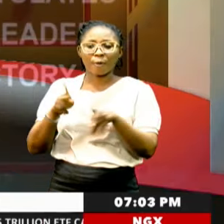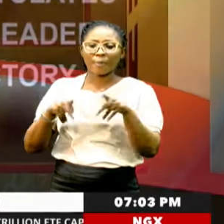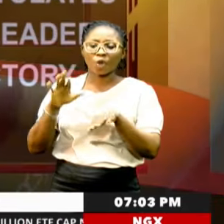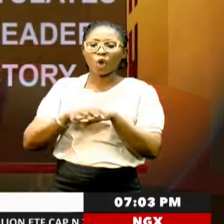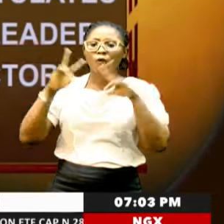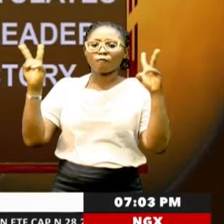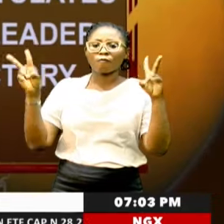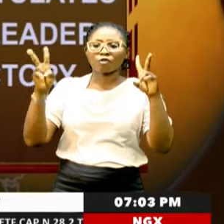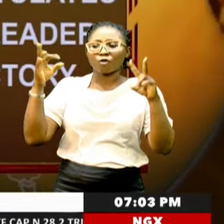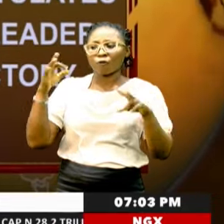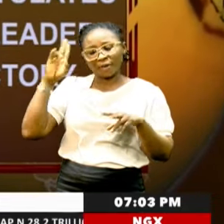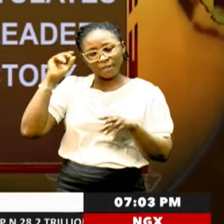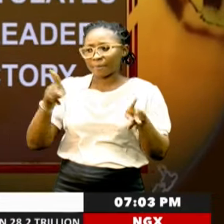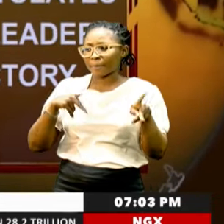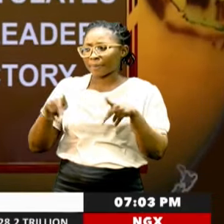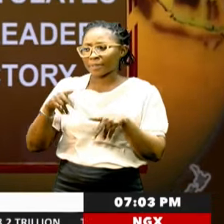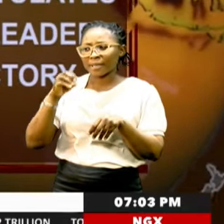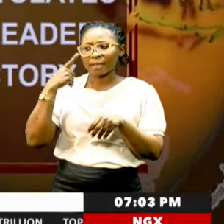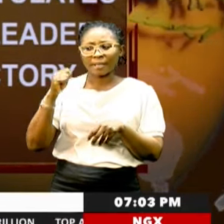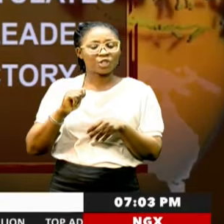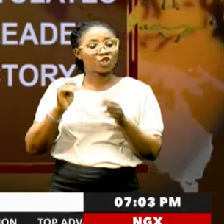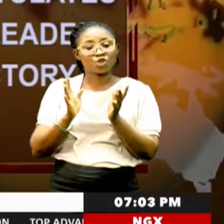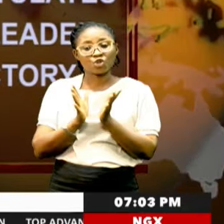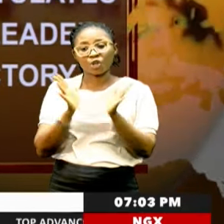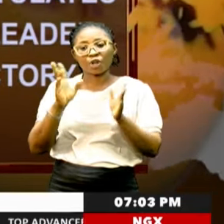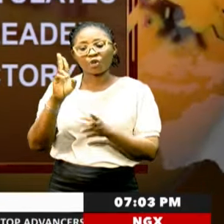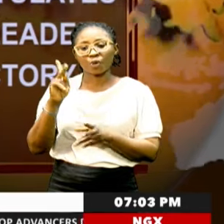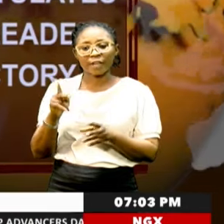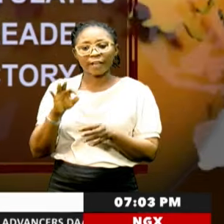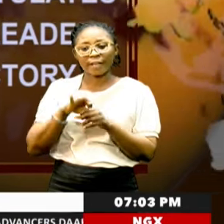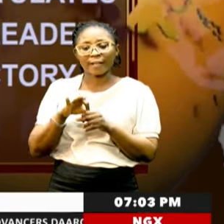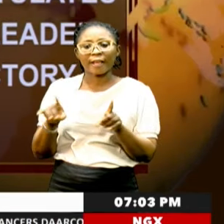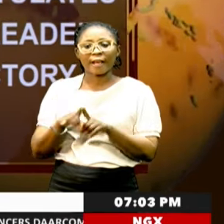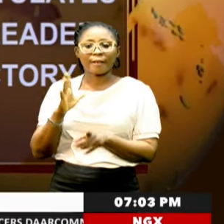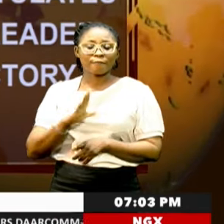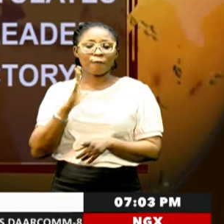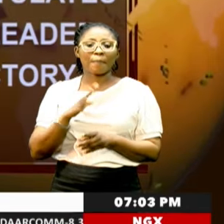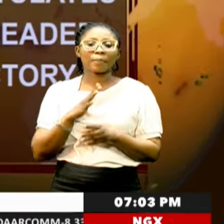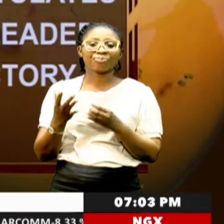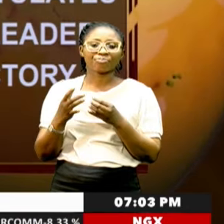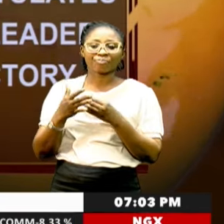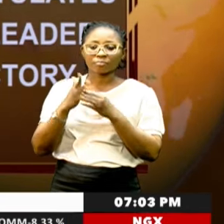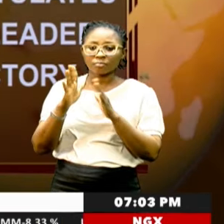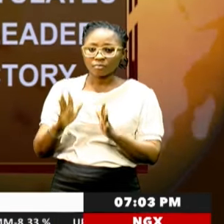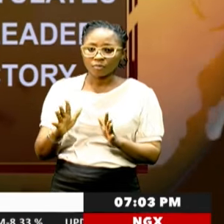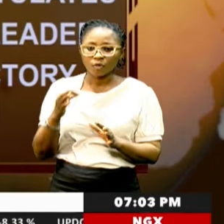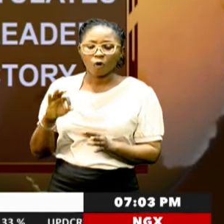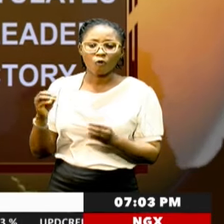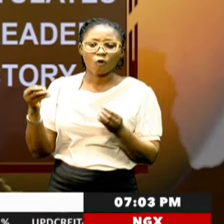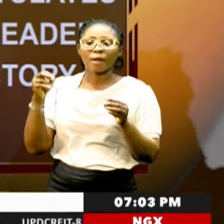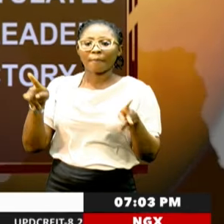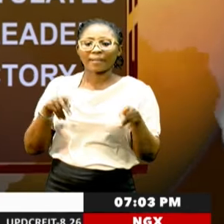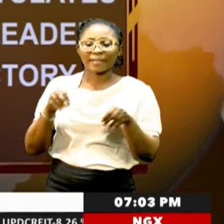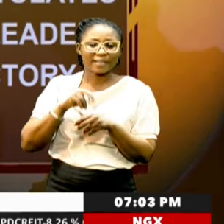victory of his party in the United Kingdom general elections. As a former leader of the opposition in Nigeria, President Tunibu